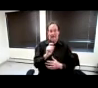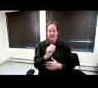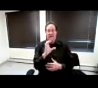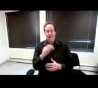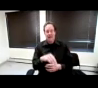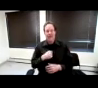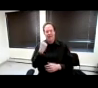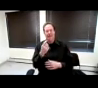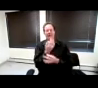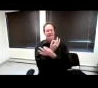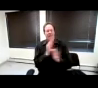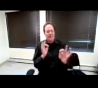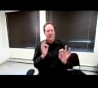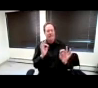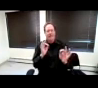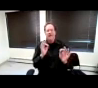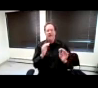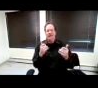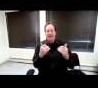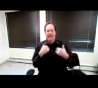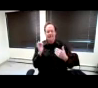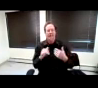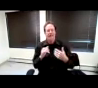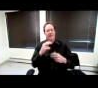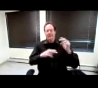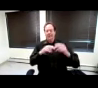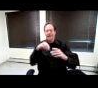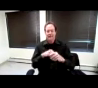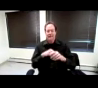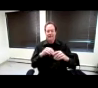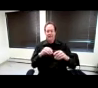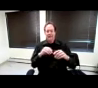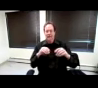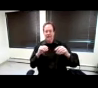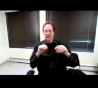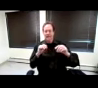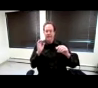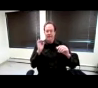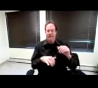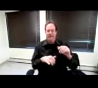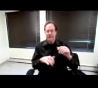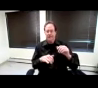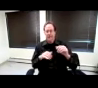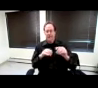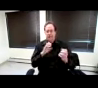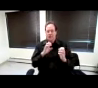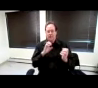similar. But they have a built-in captioning tool that allows you to really easily edit your files,